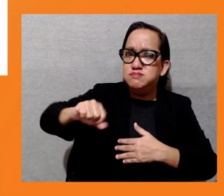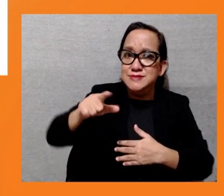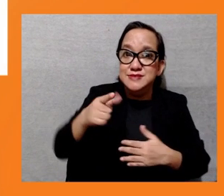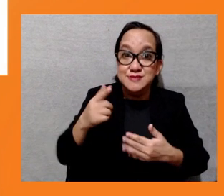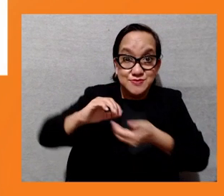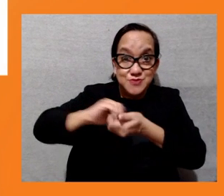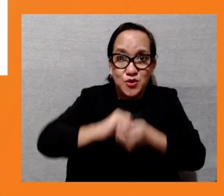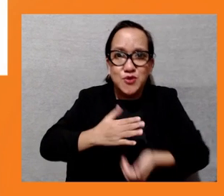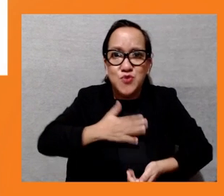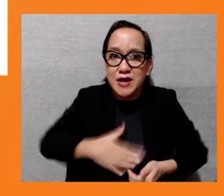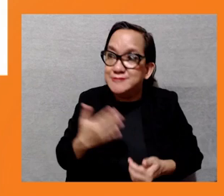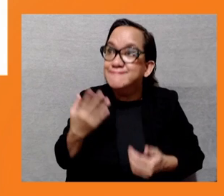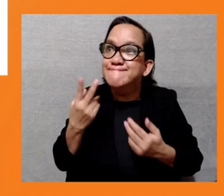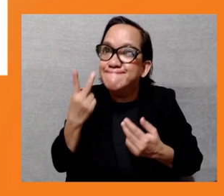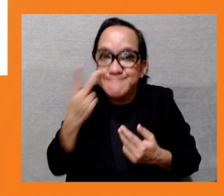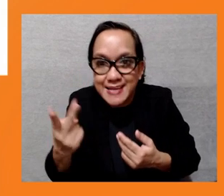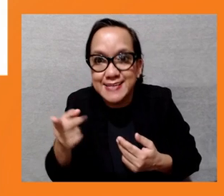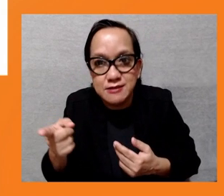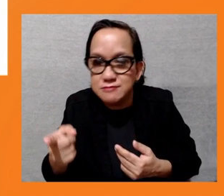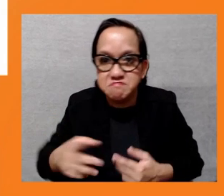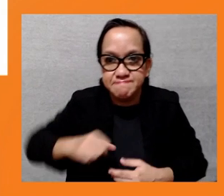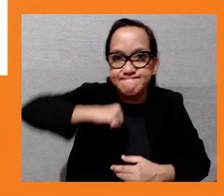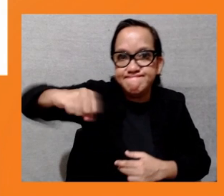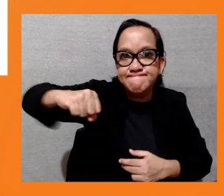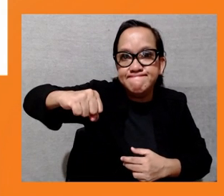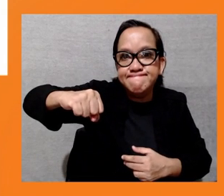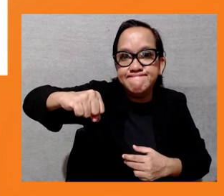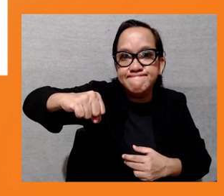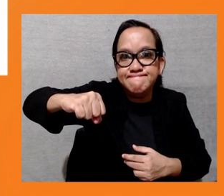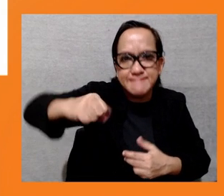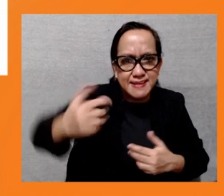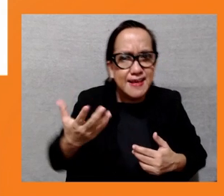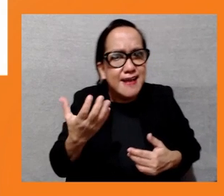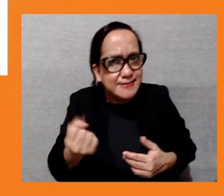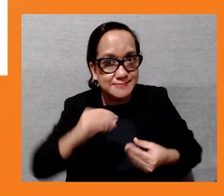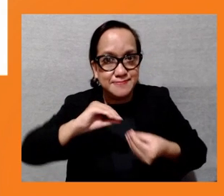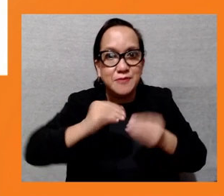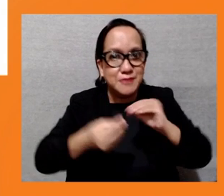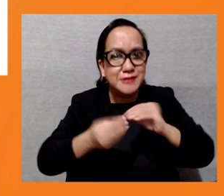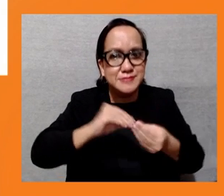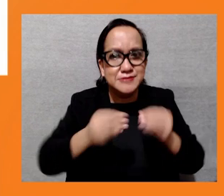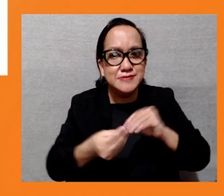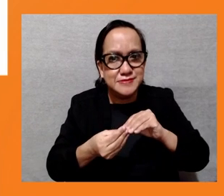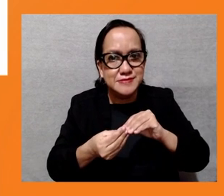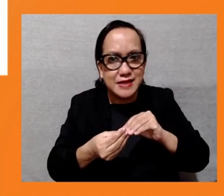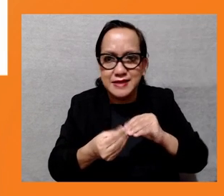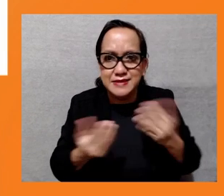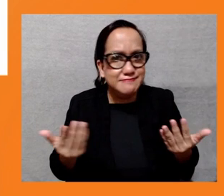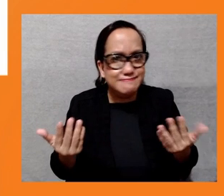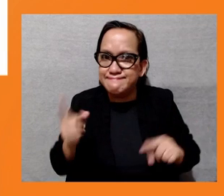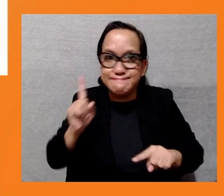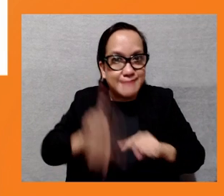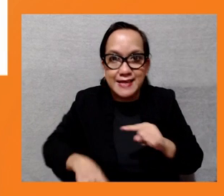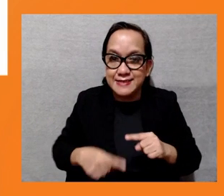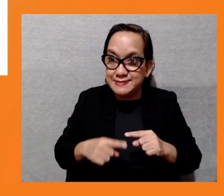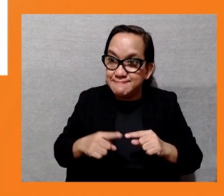although we hear some of those issues that we are not allowed to visit those places. One of the examples I